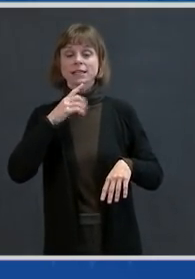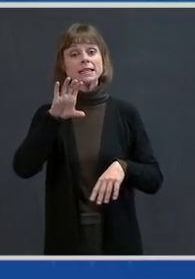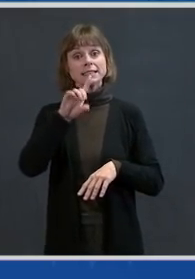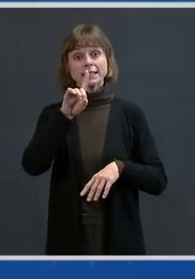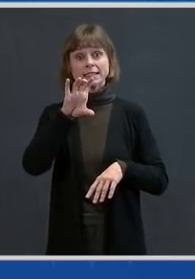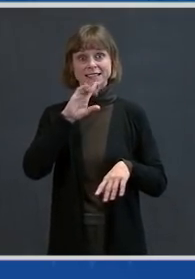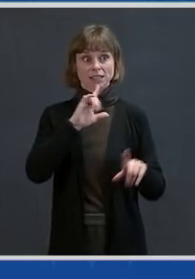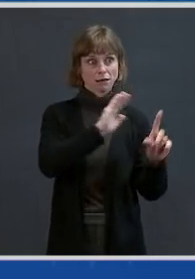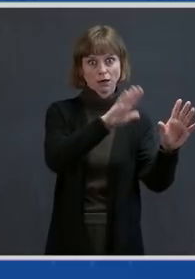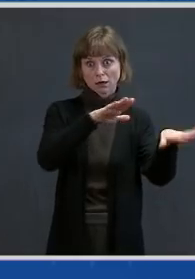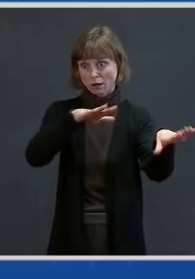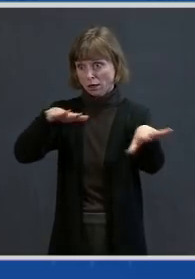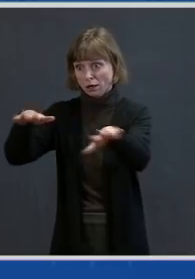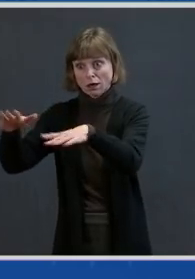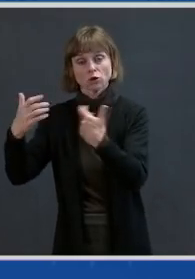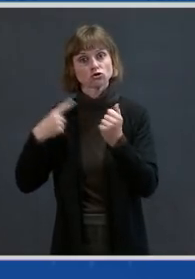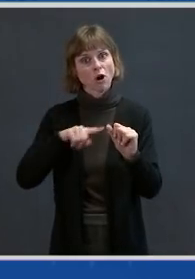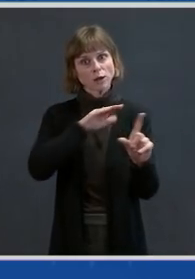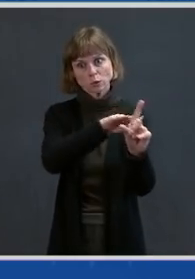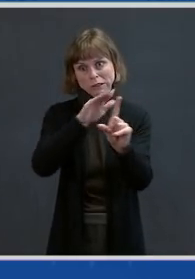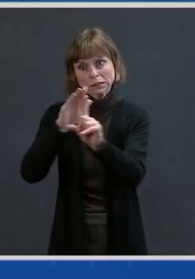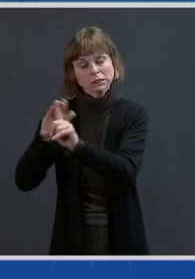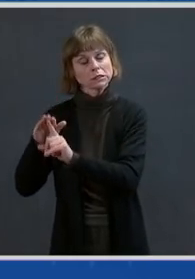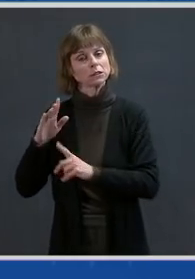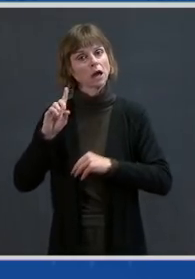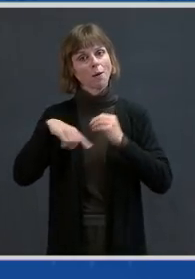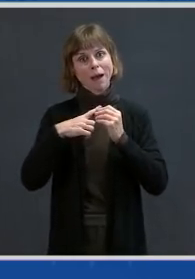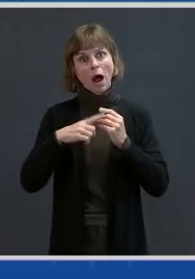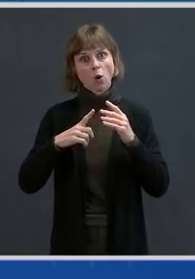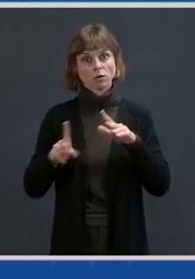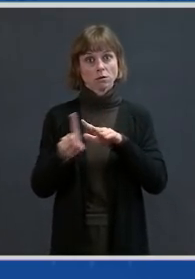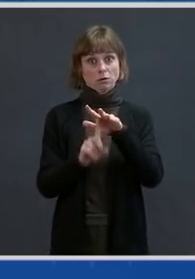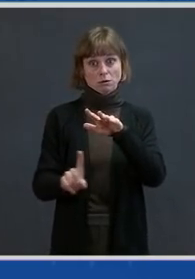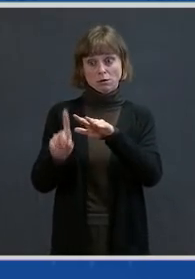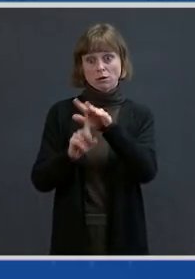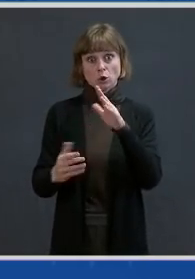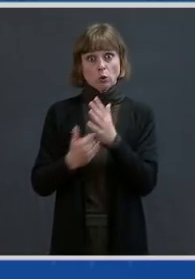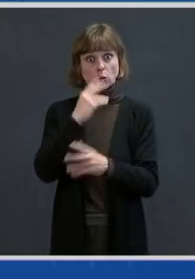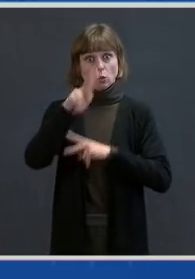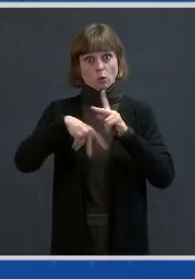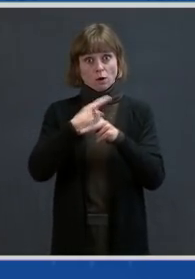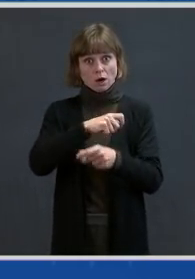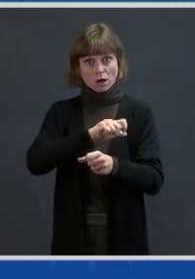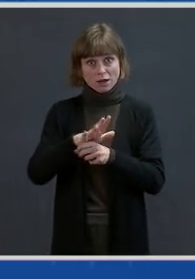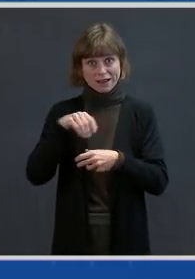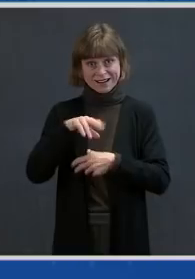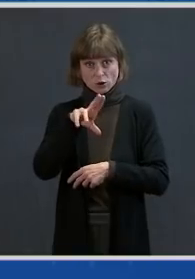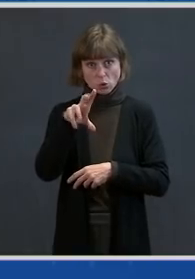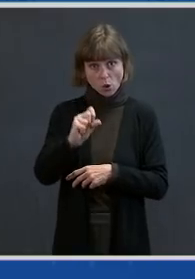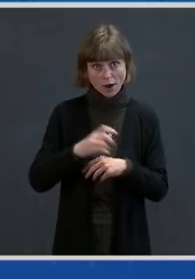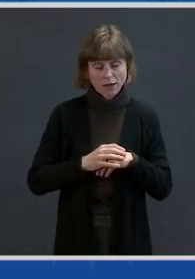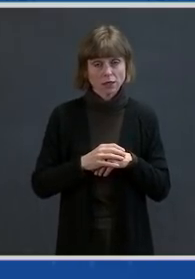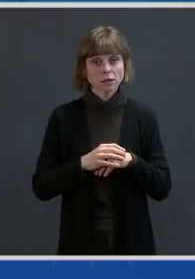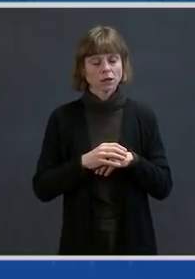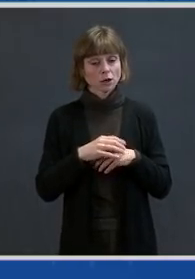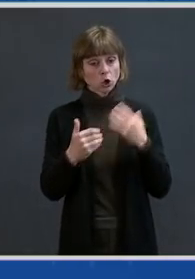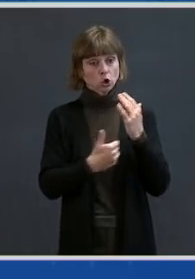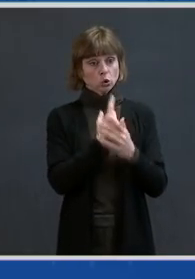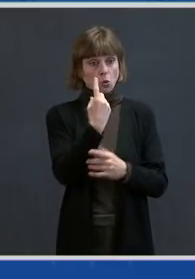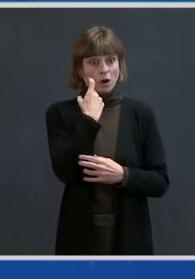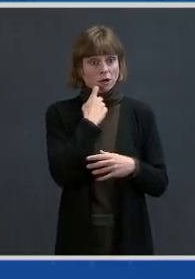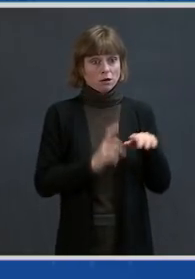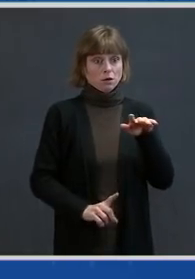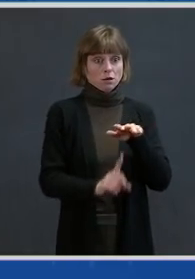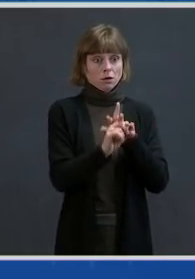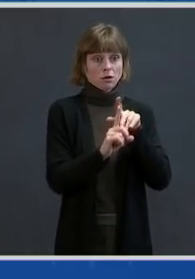continued spread of variants in the United States, predicting that variants such as the B.1.1.7 variant, which is thought to be about 40